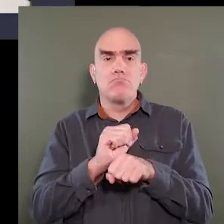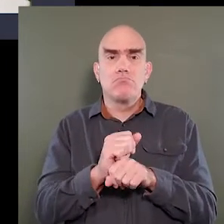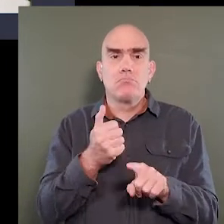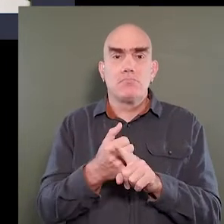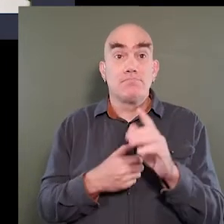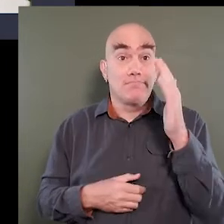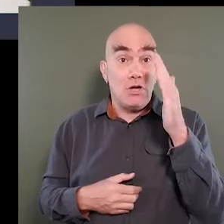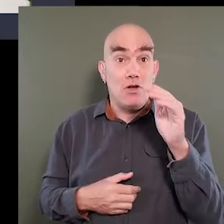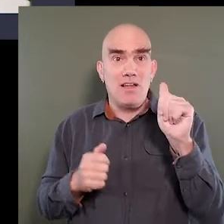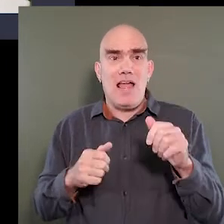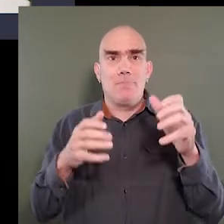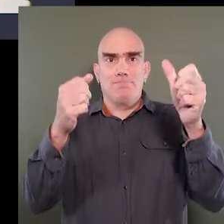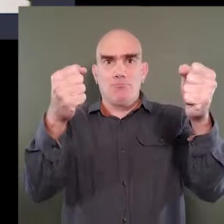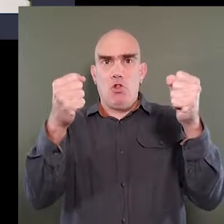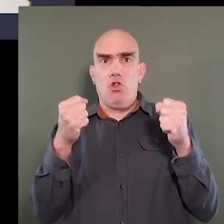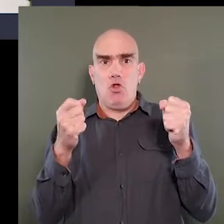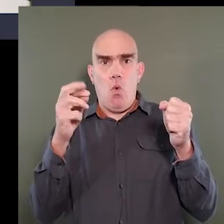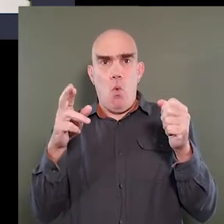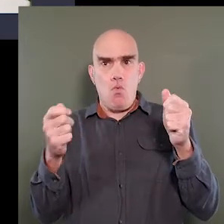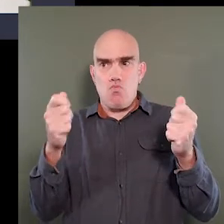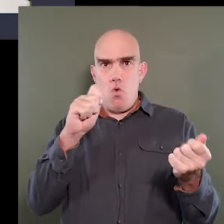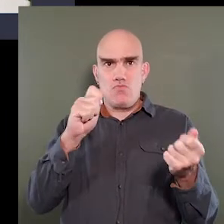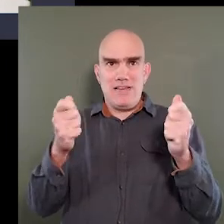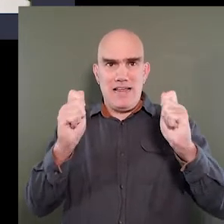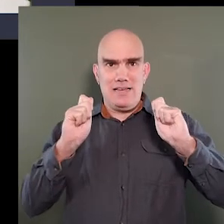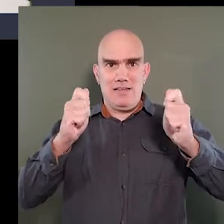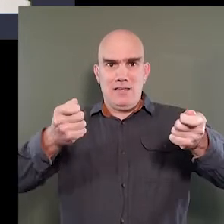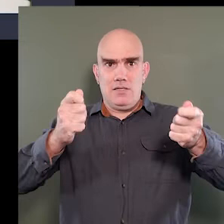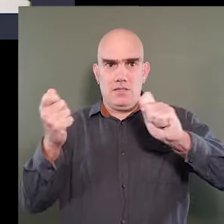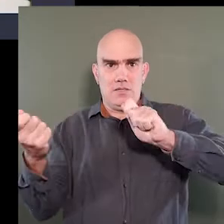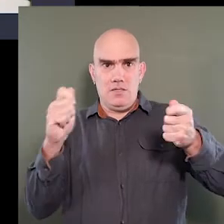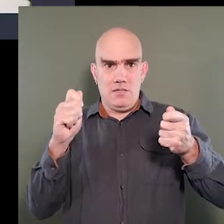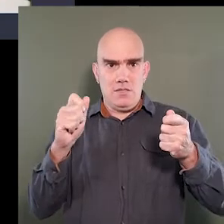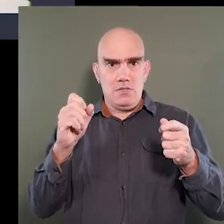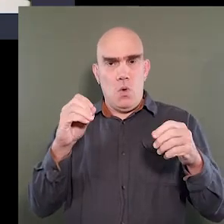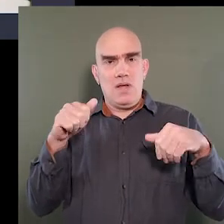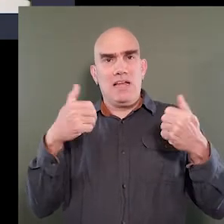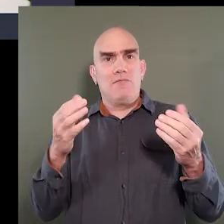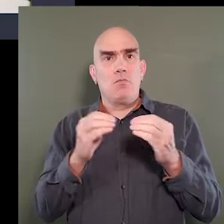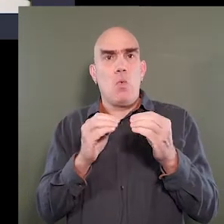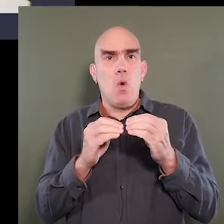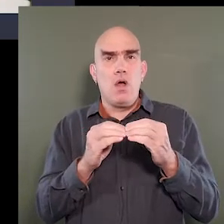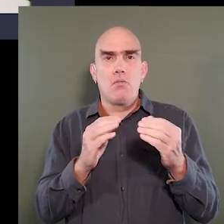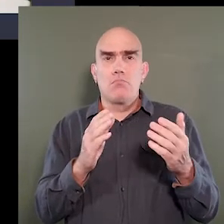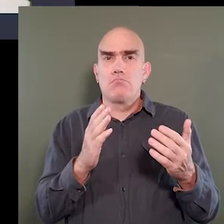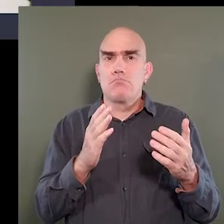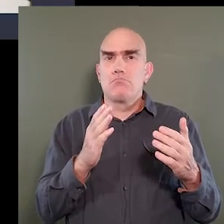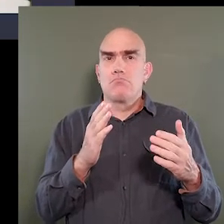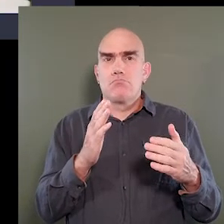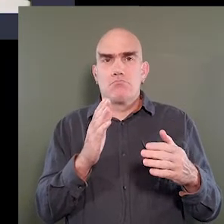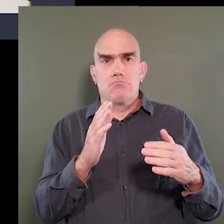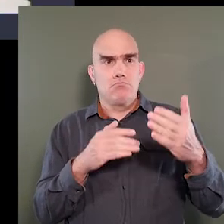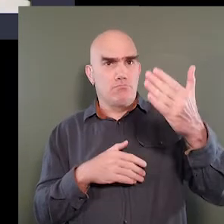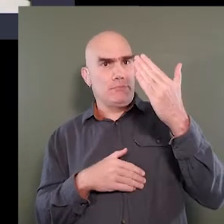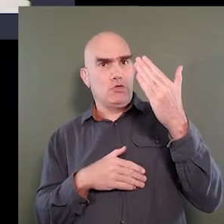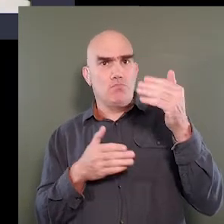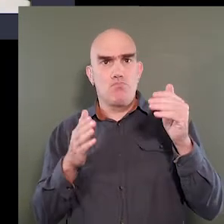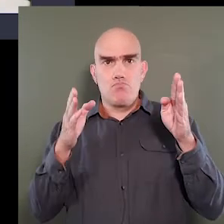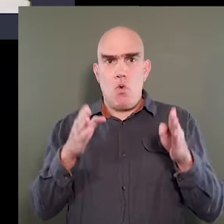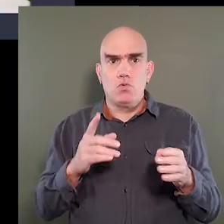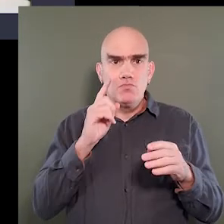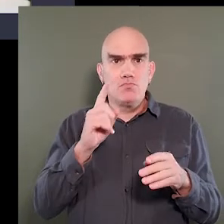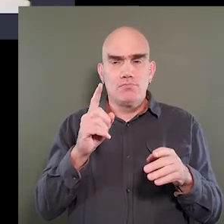a mirror that can be pulled and or rotated downward. So it can give a perpendicular